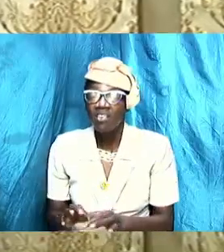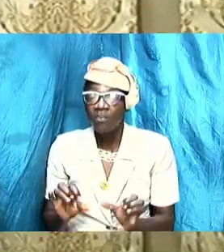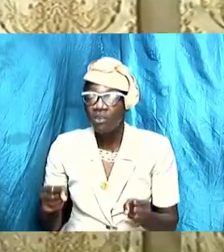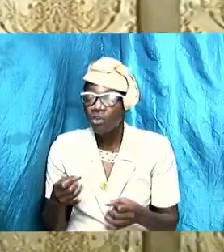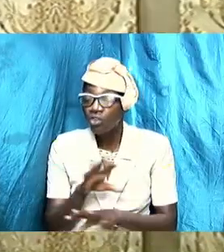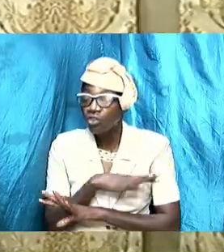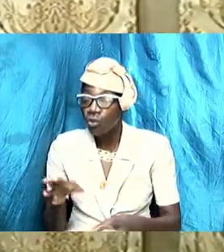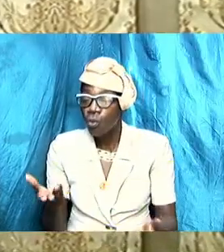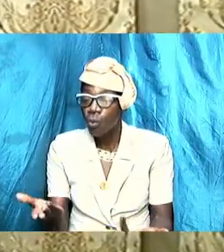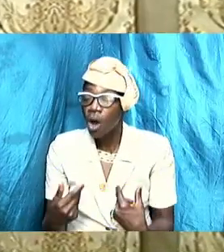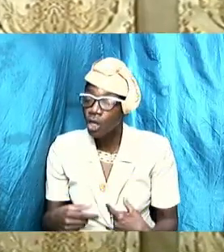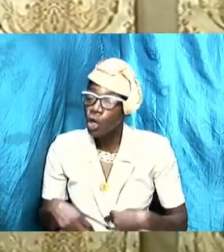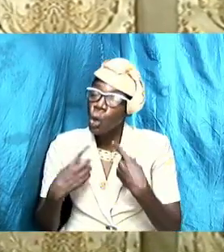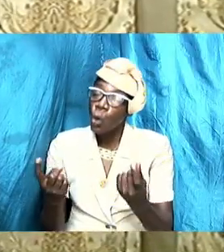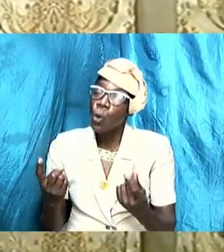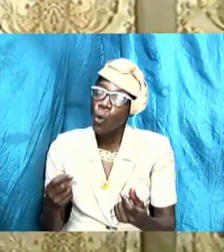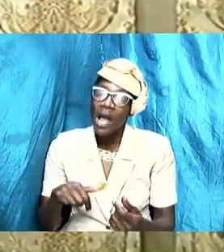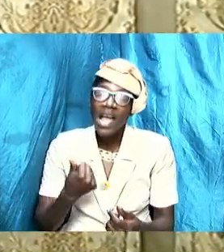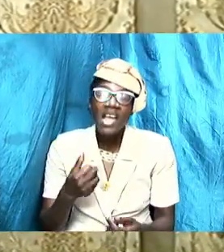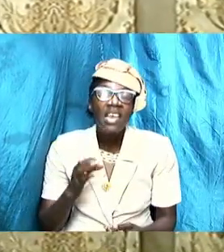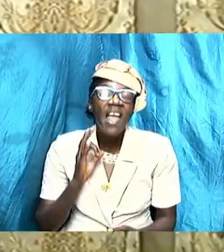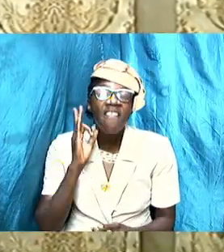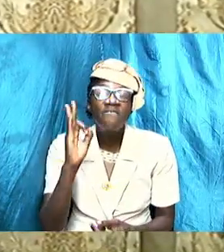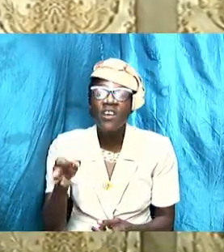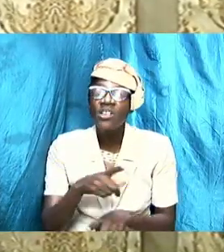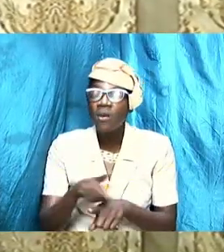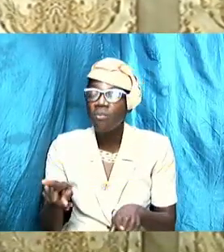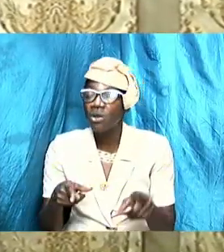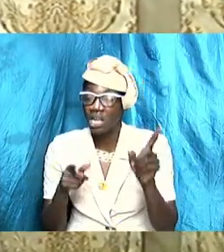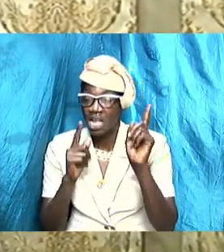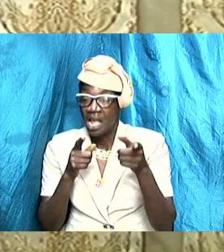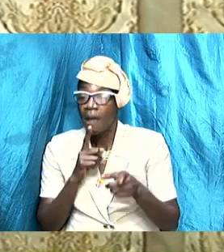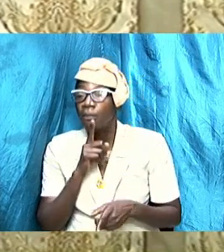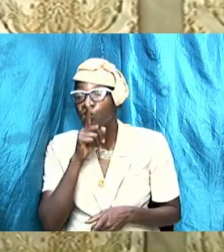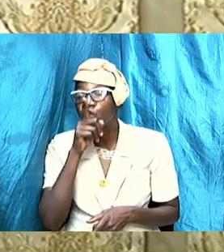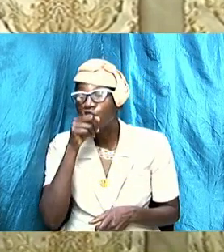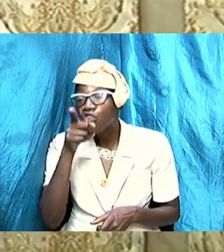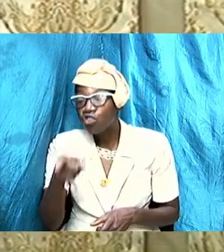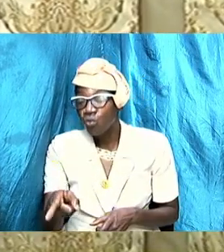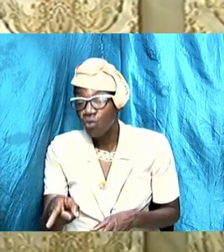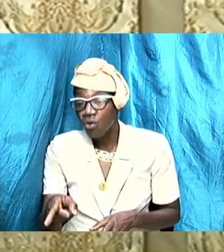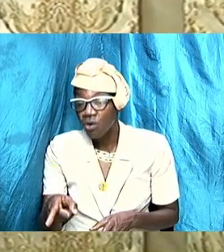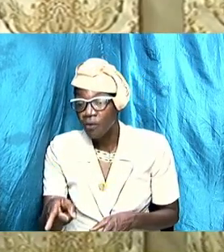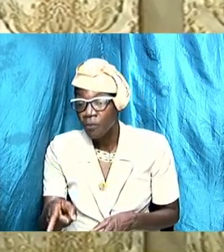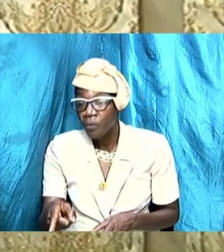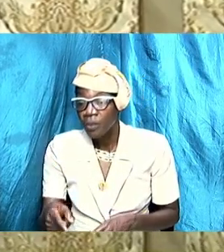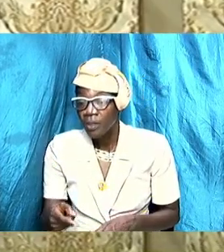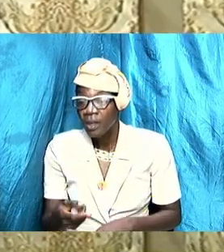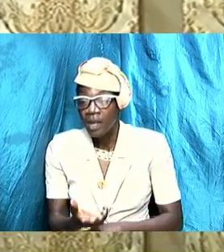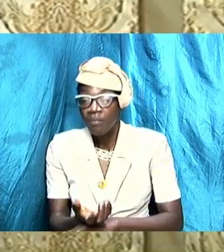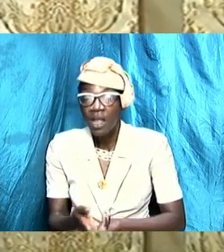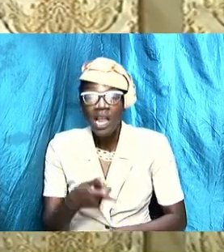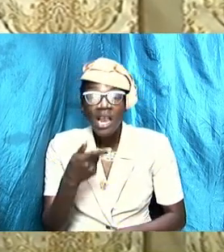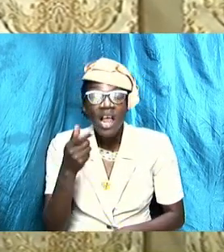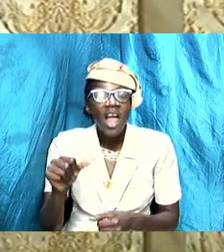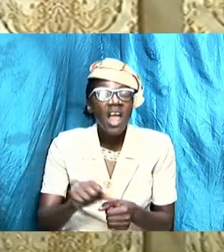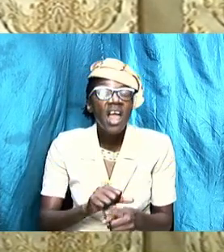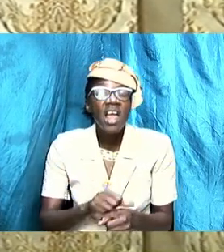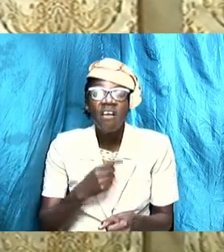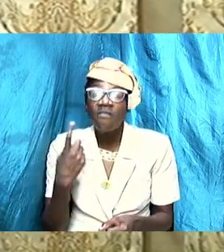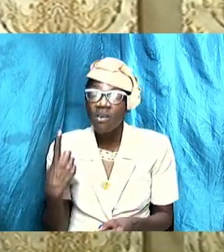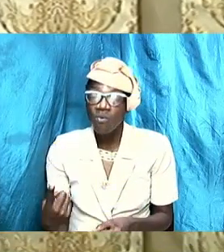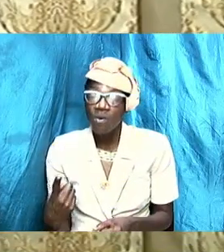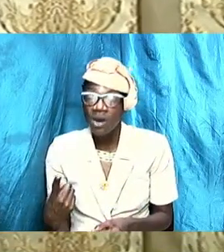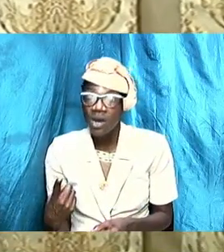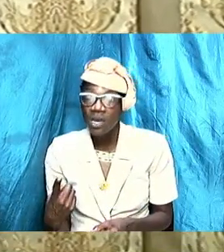want to go any further. But I guarantee you, I charge every one of us, I